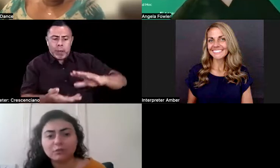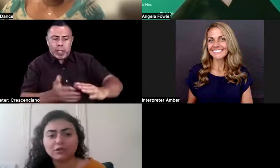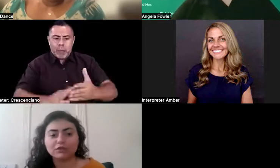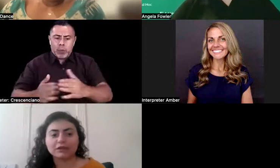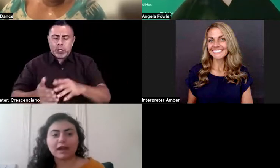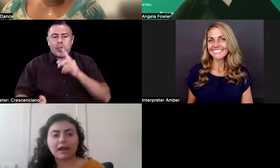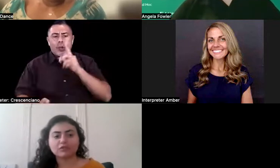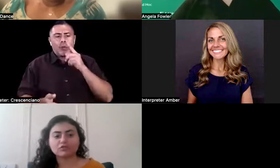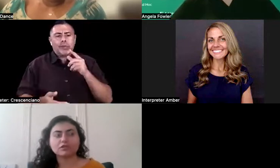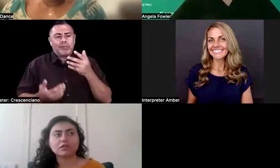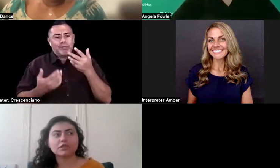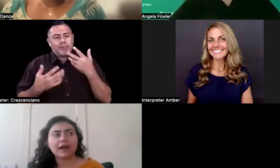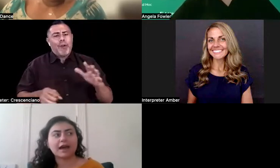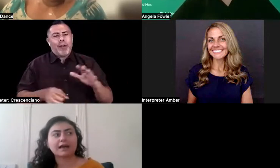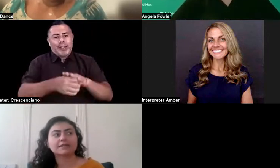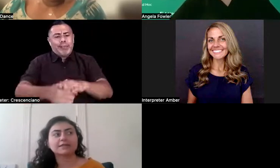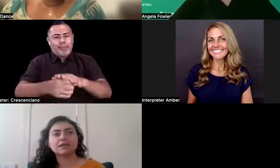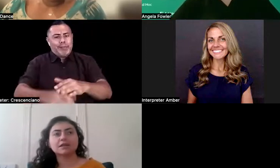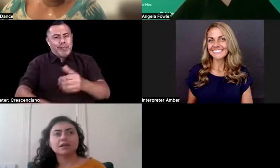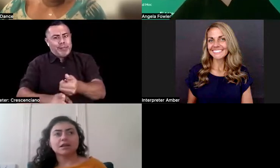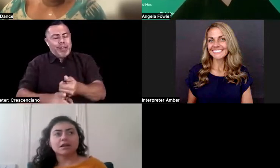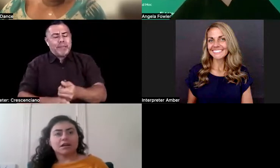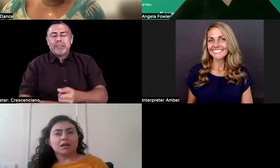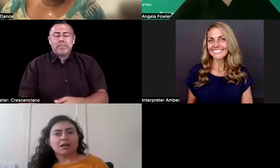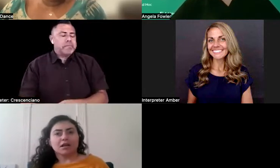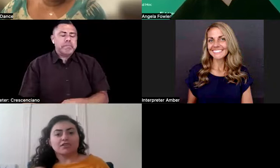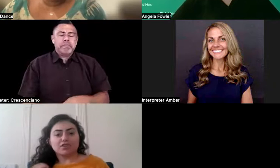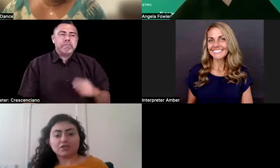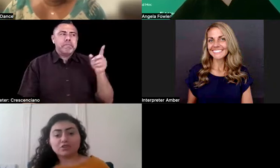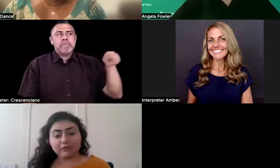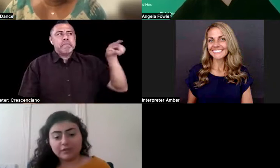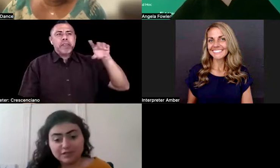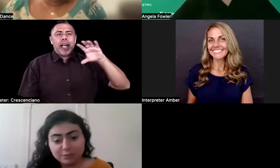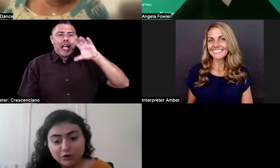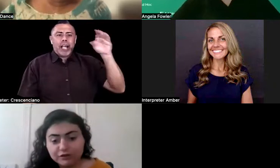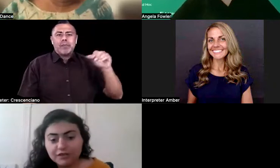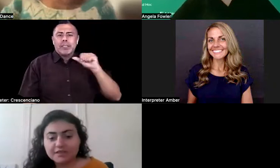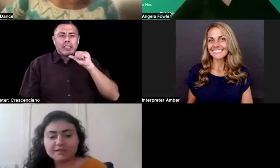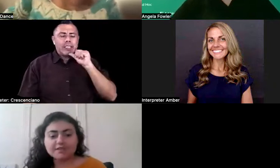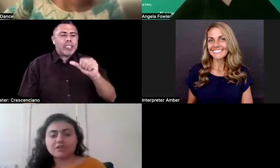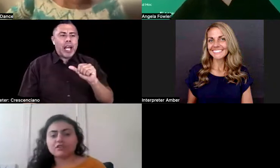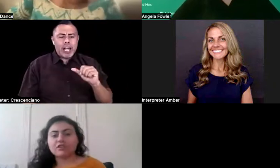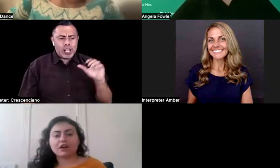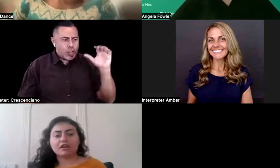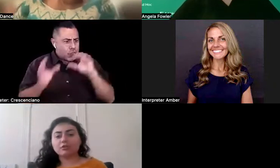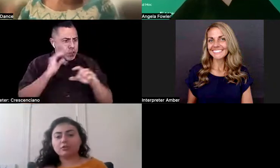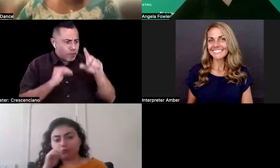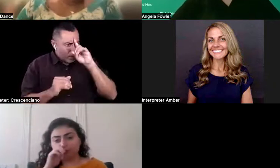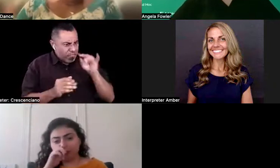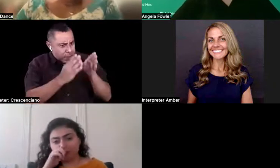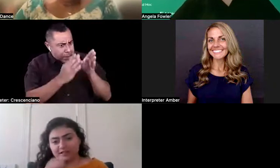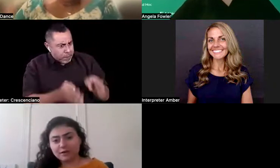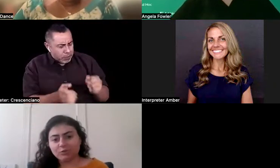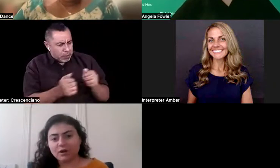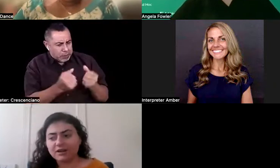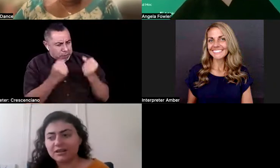for someone that actually has years of experience. They're not looking